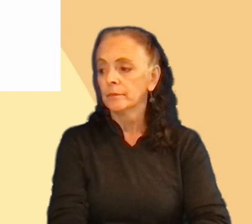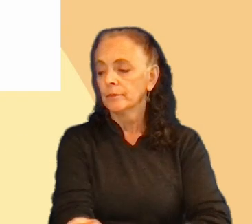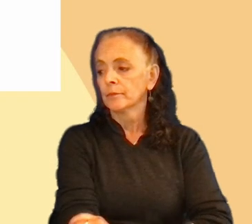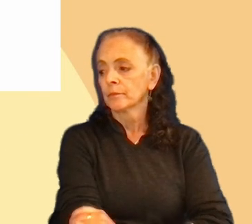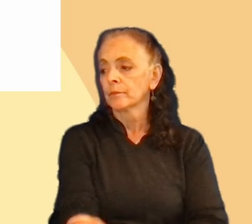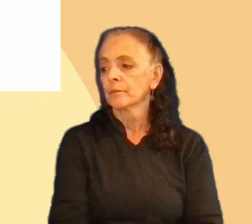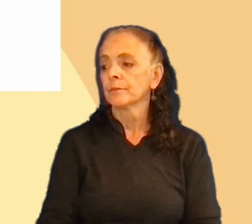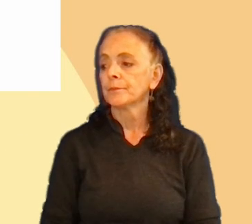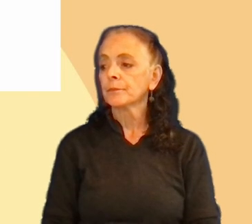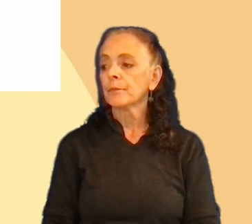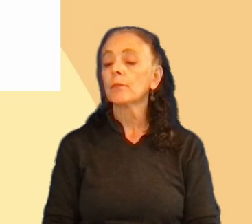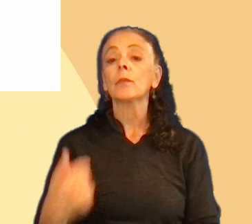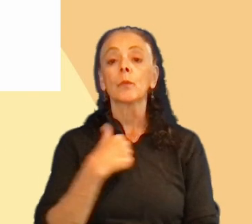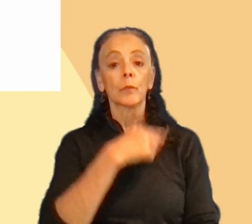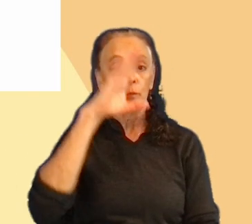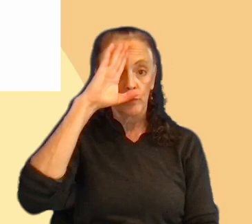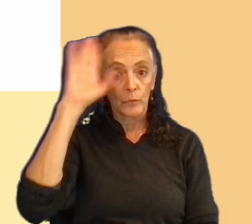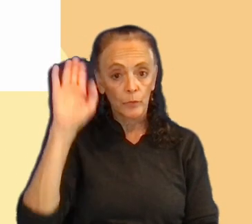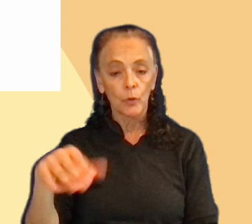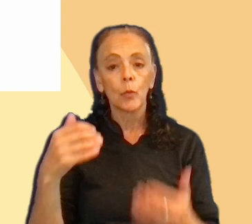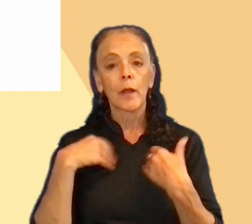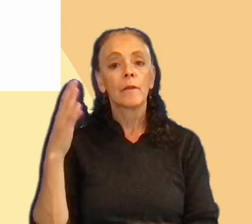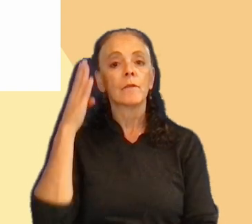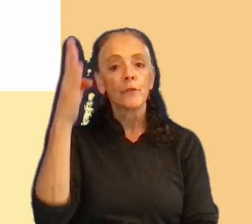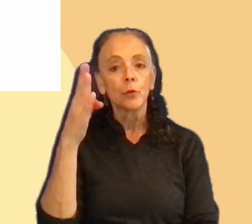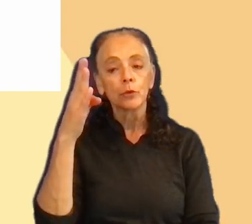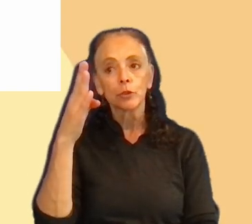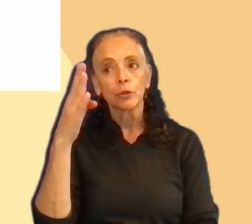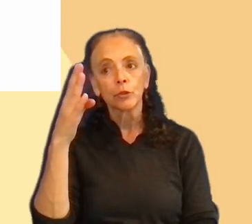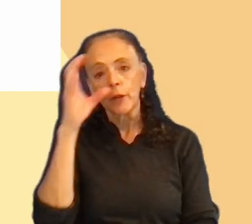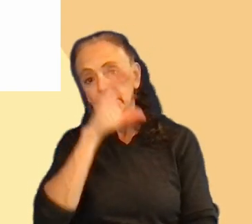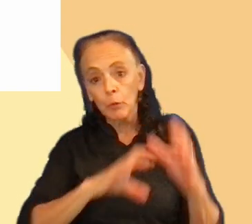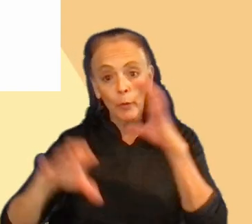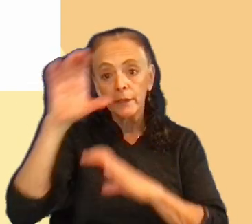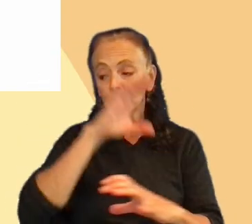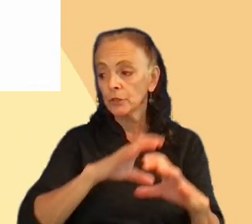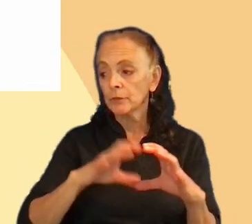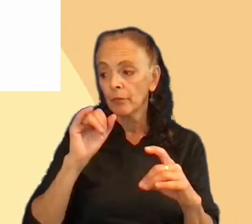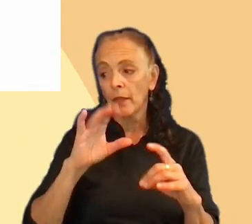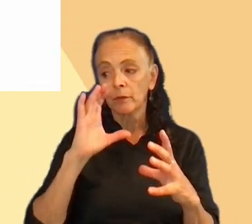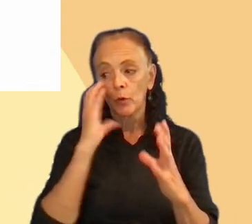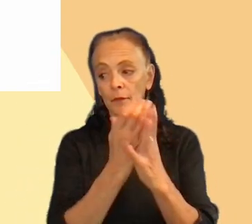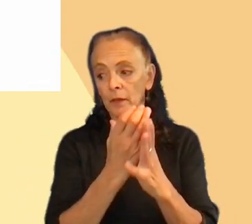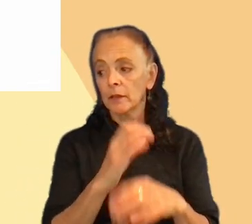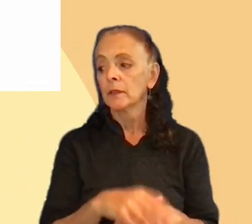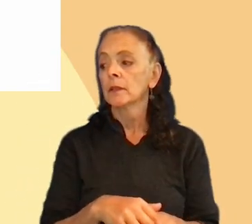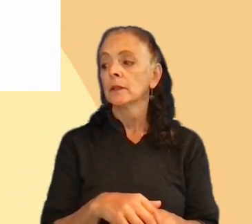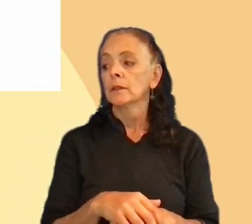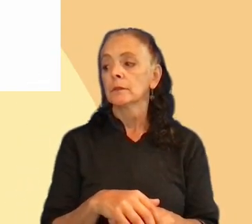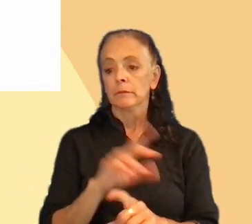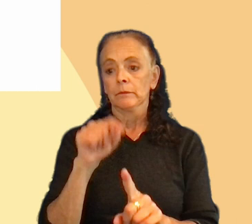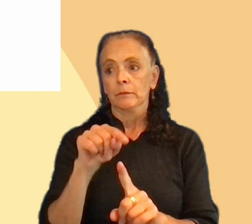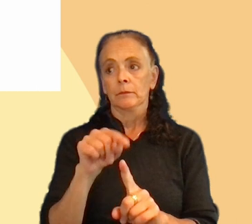We know that we have future exploration in this graphic, especially about the